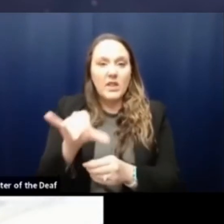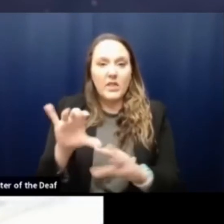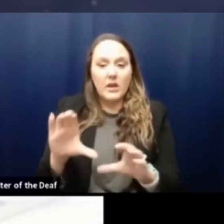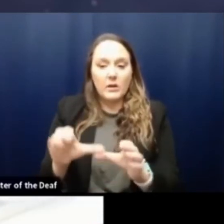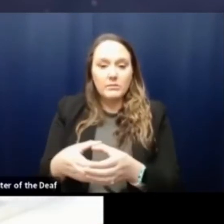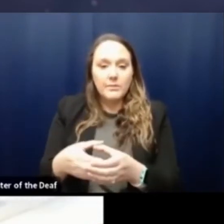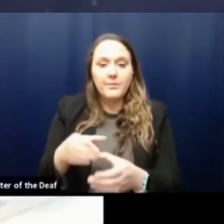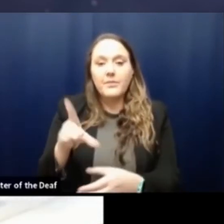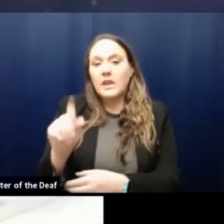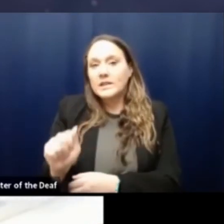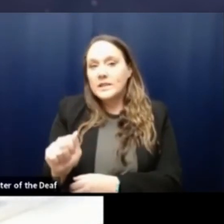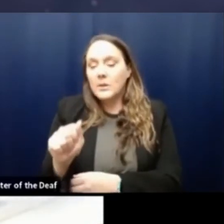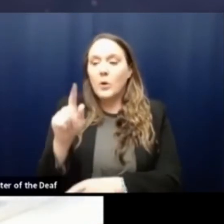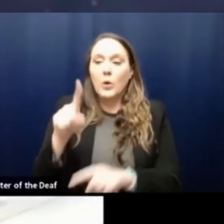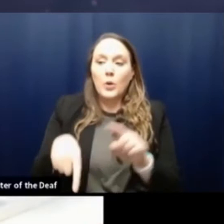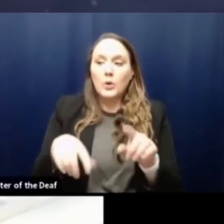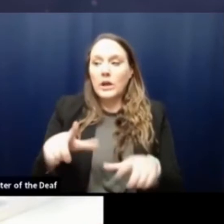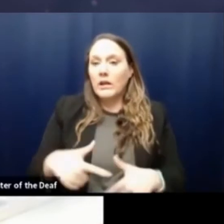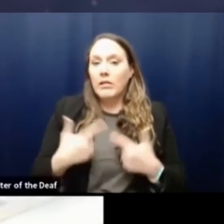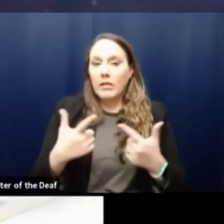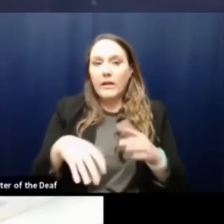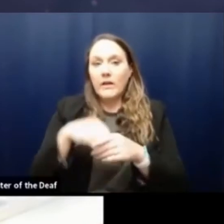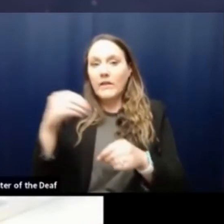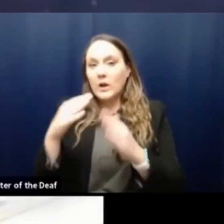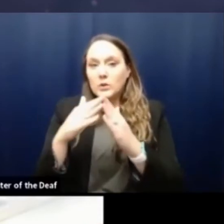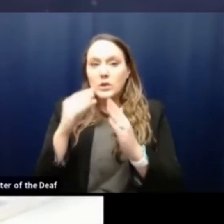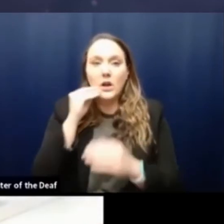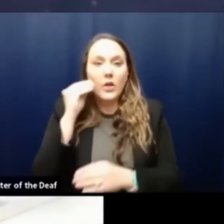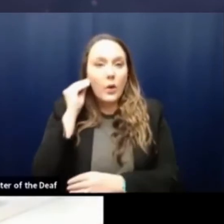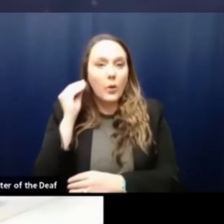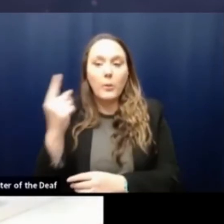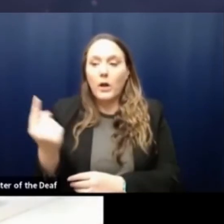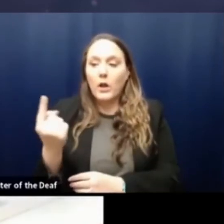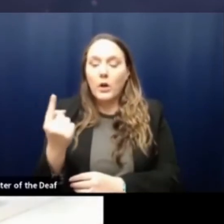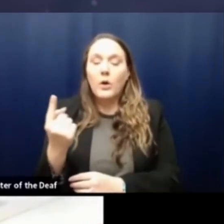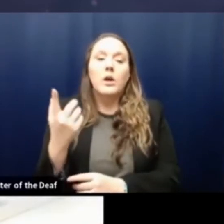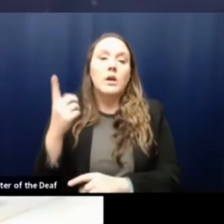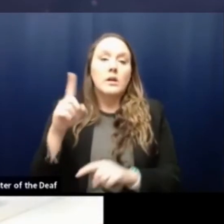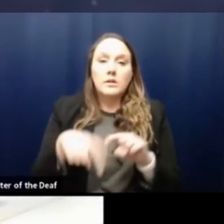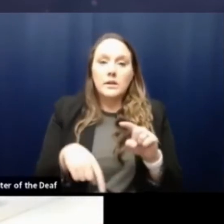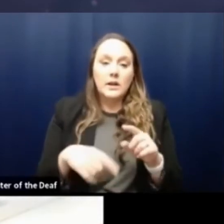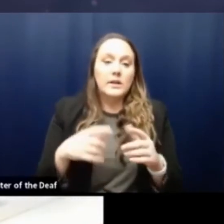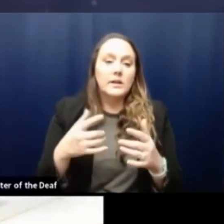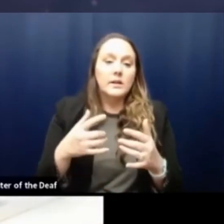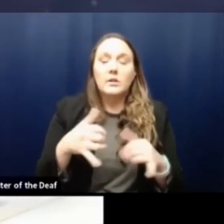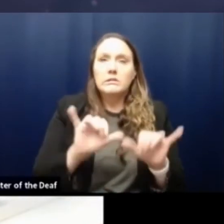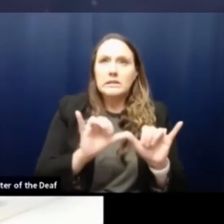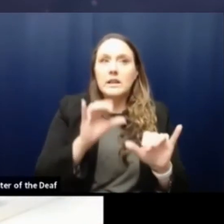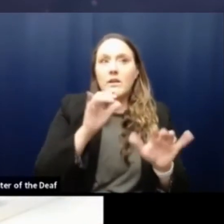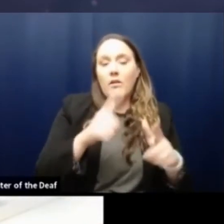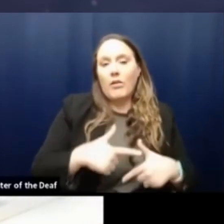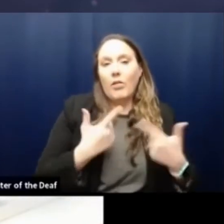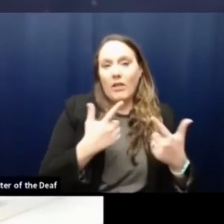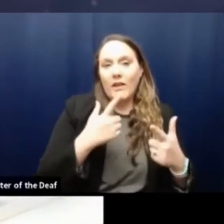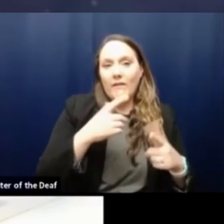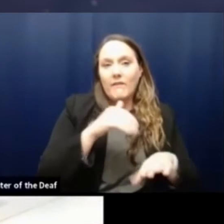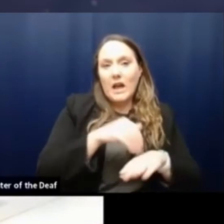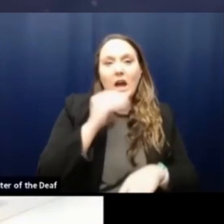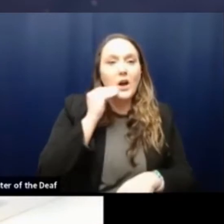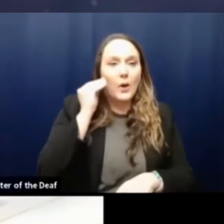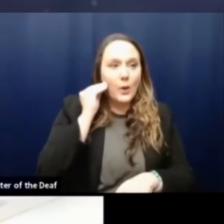disabled individuals who can't live outside the home by themselves, still live at home, but not in a home.